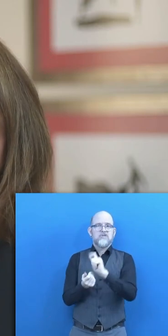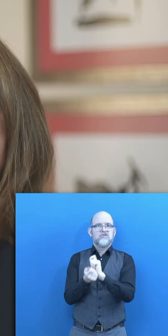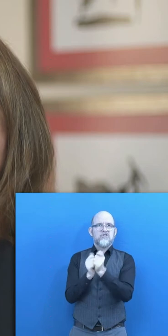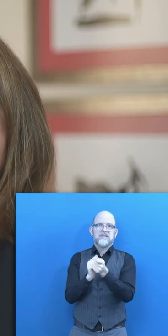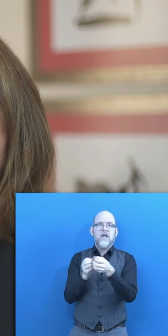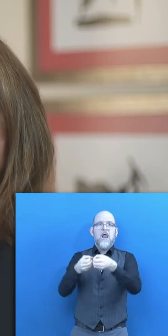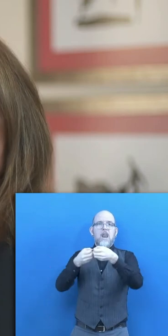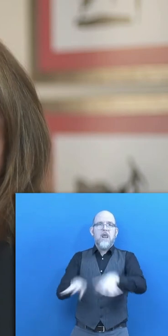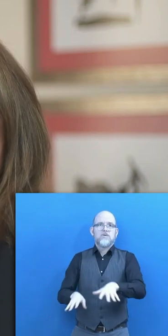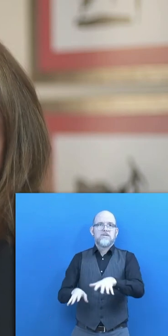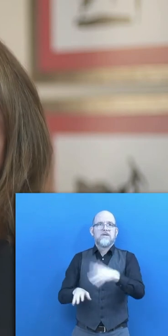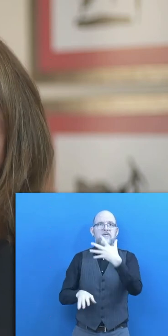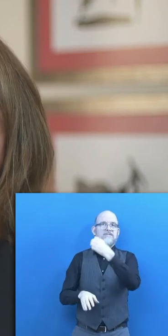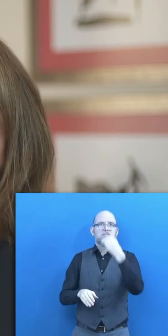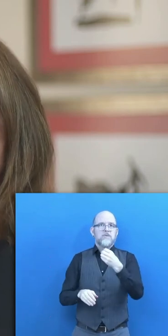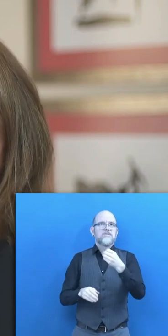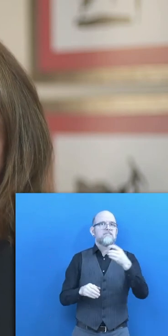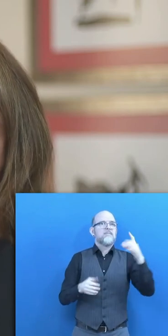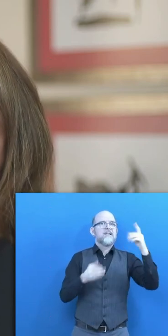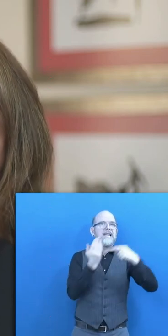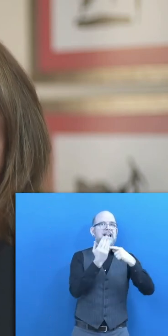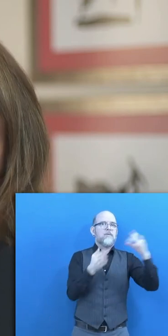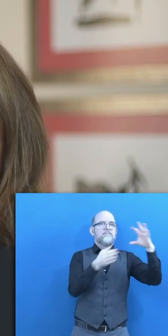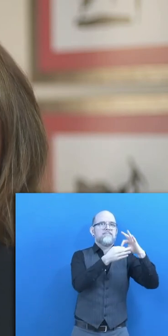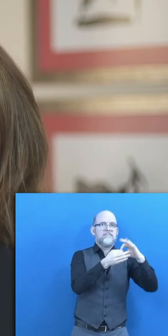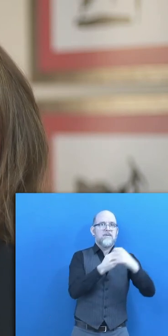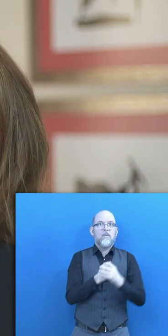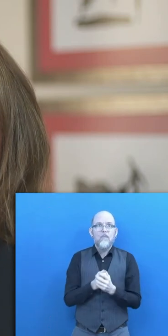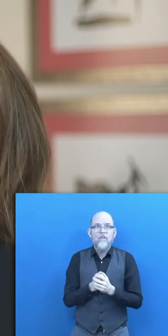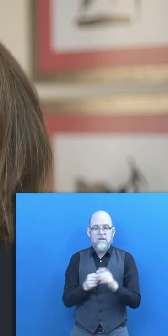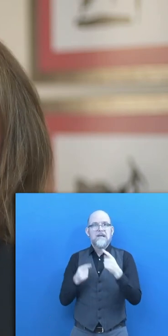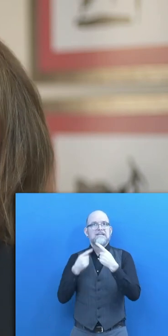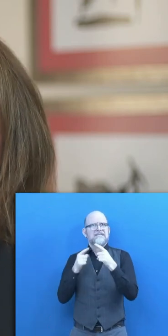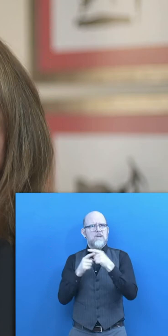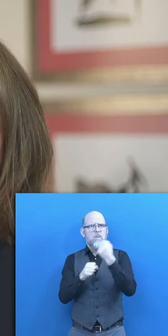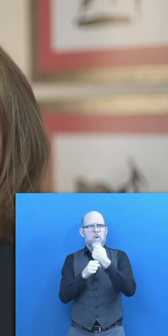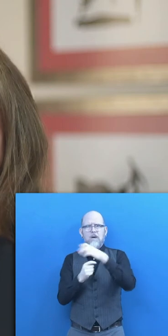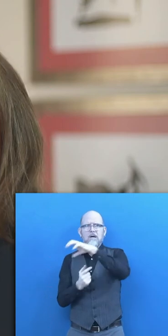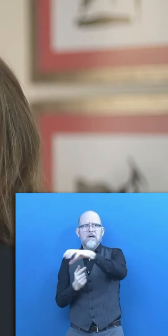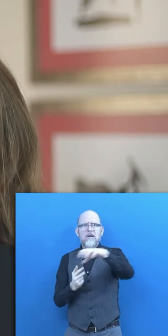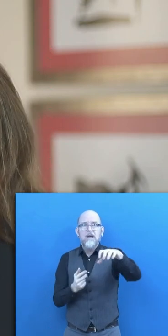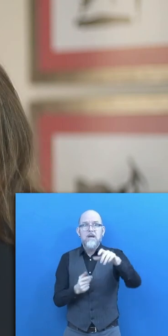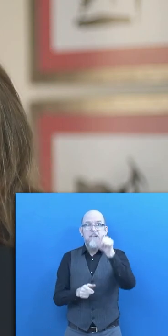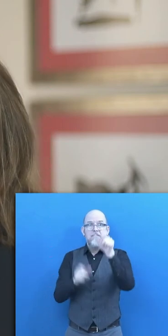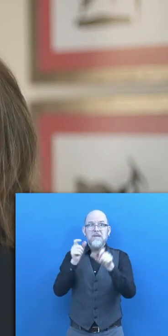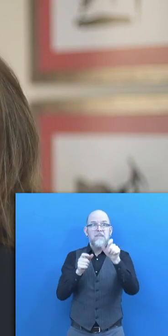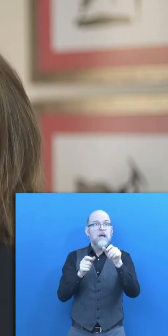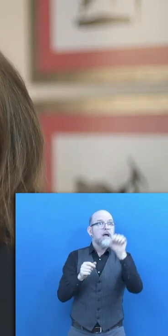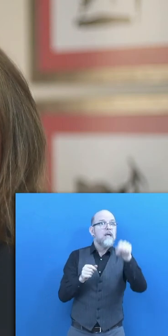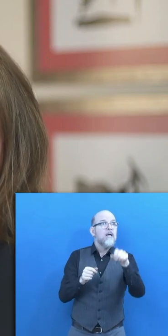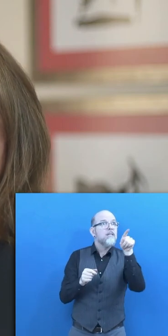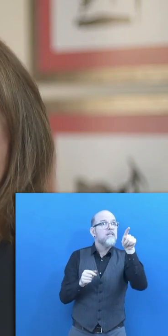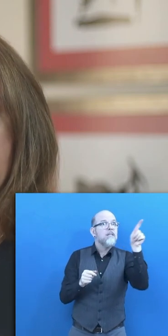can automate a diverse range of tasks that nowadays are performed by people.